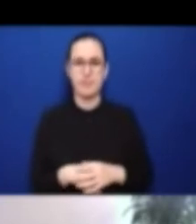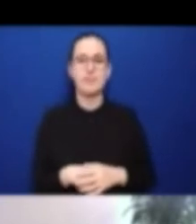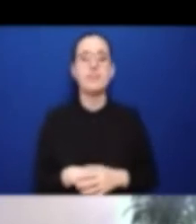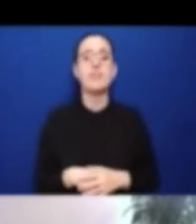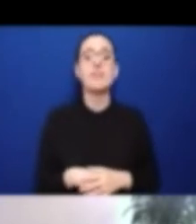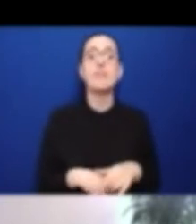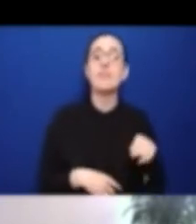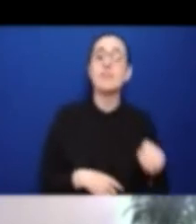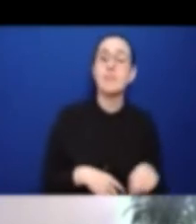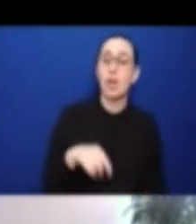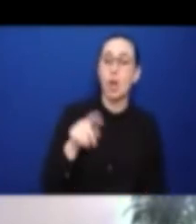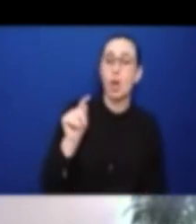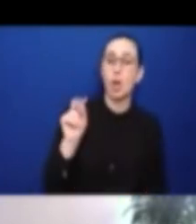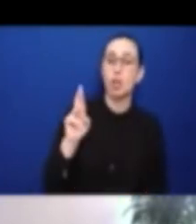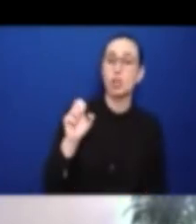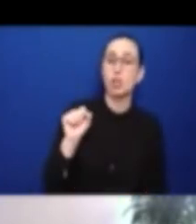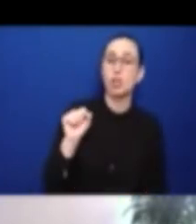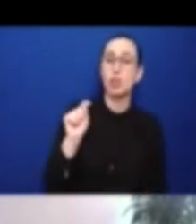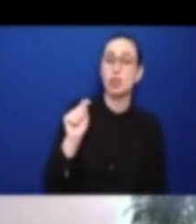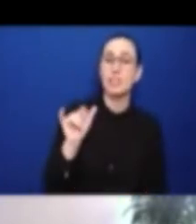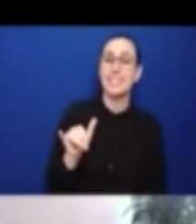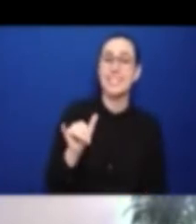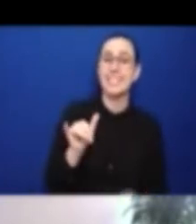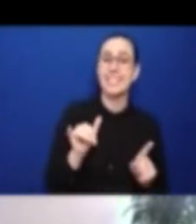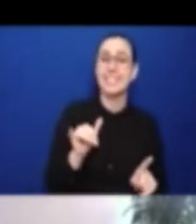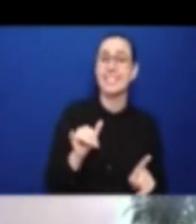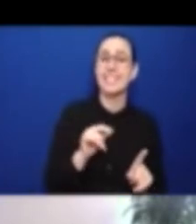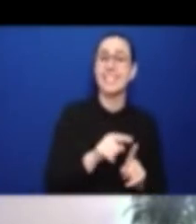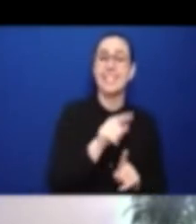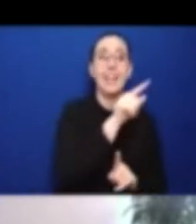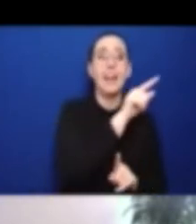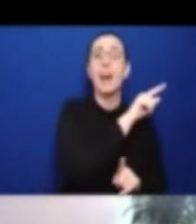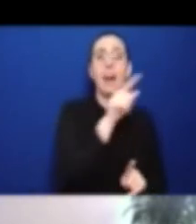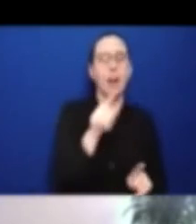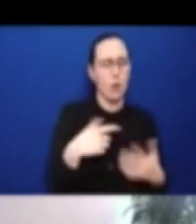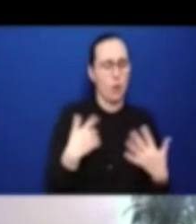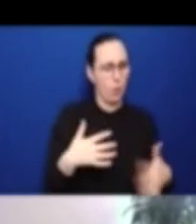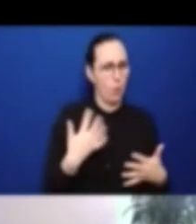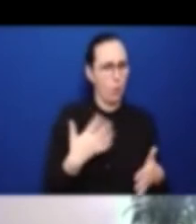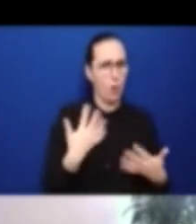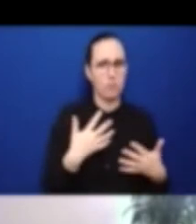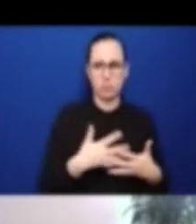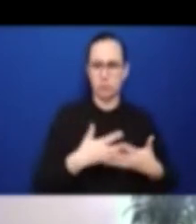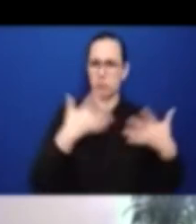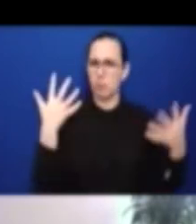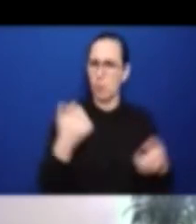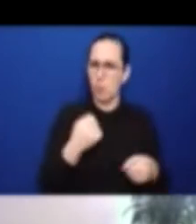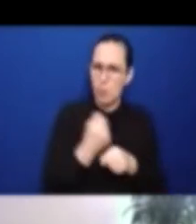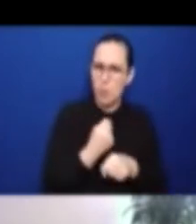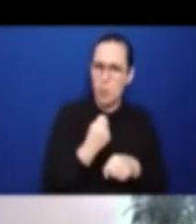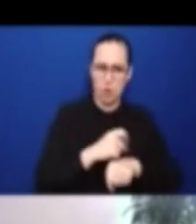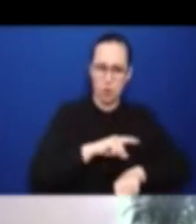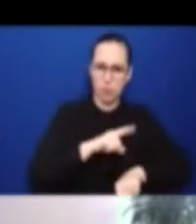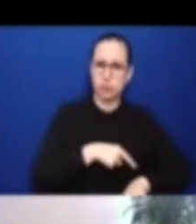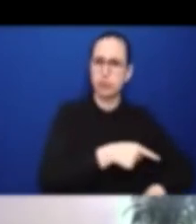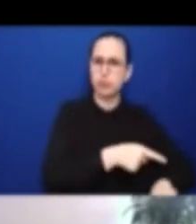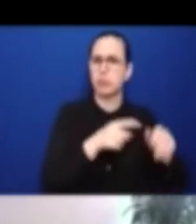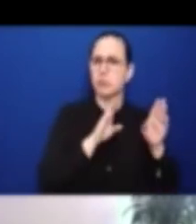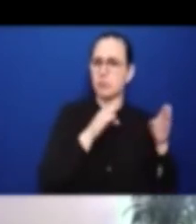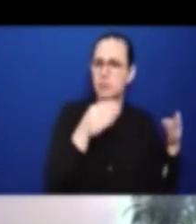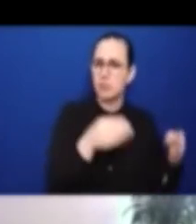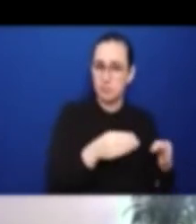a massive amount of work at grassroots level to make sure that leaders, politicians,